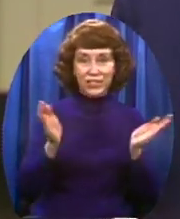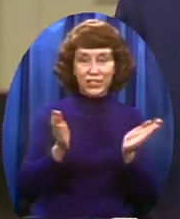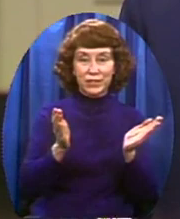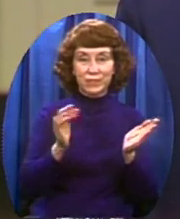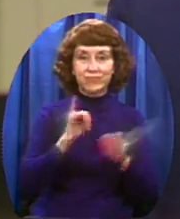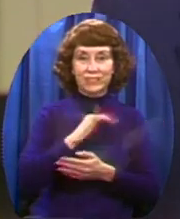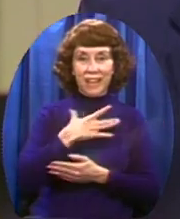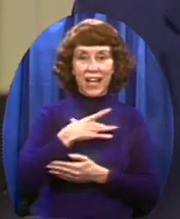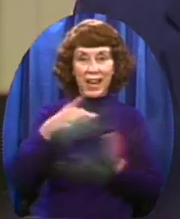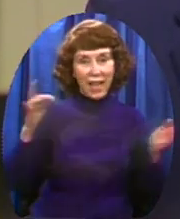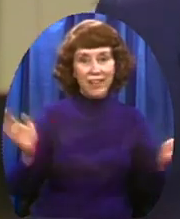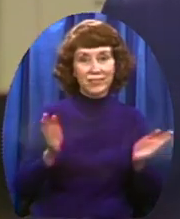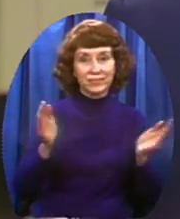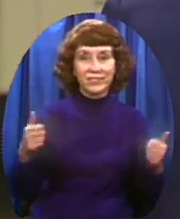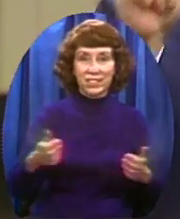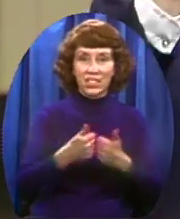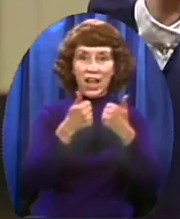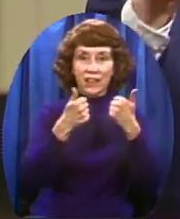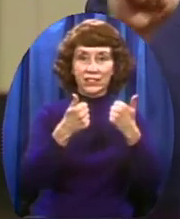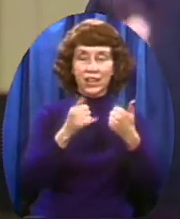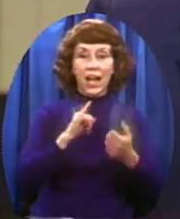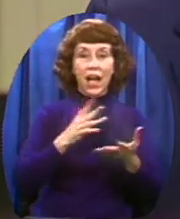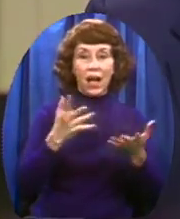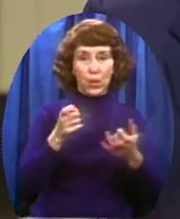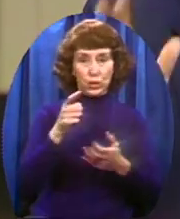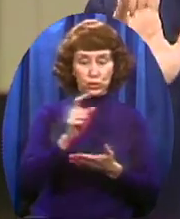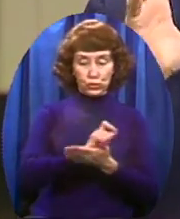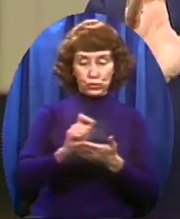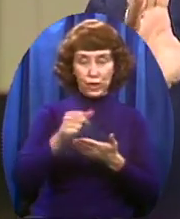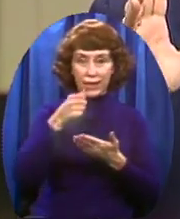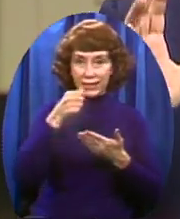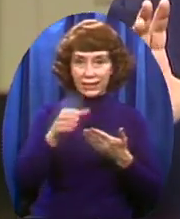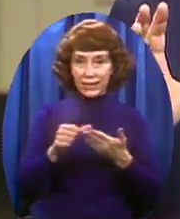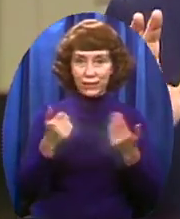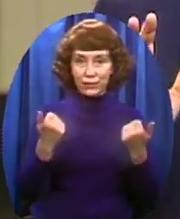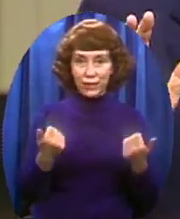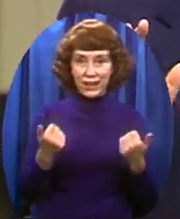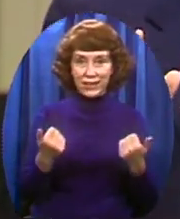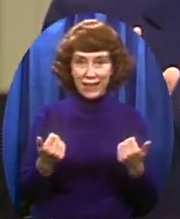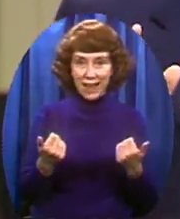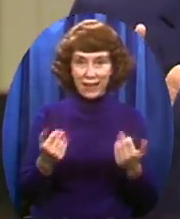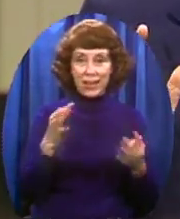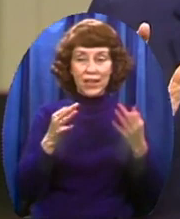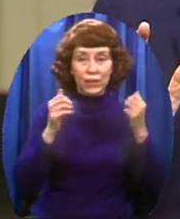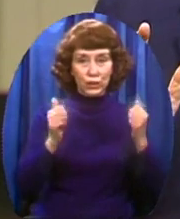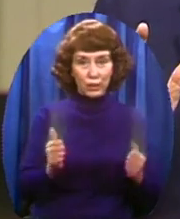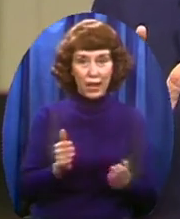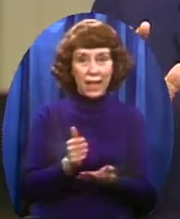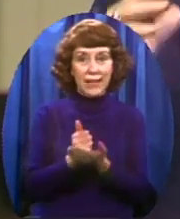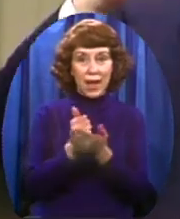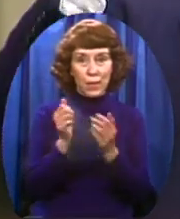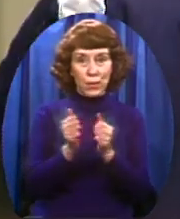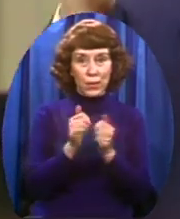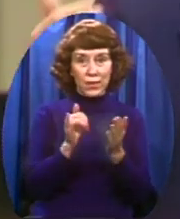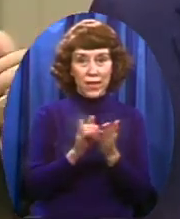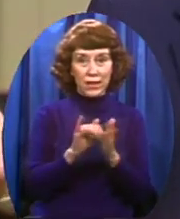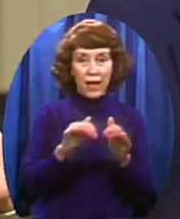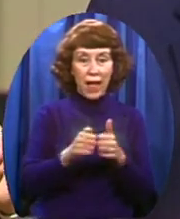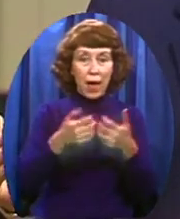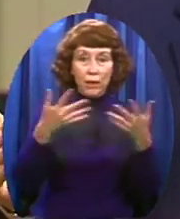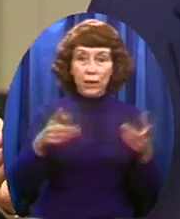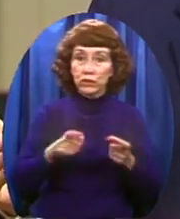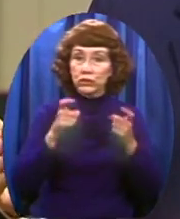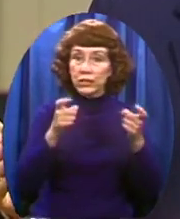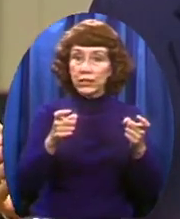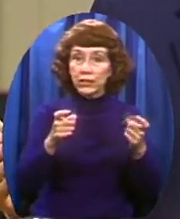And I think you like a challenge I want you to write me a letter right now Jerry Falwell, Lynchburg, Virginia How much are going to put in the envelope? I